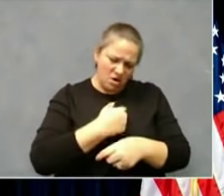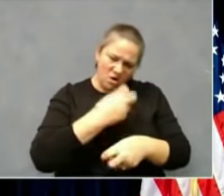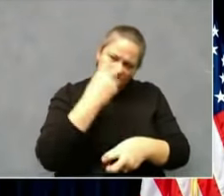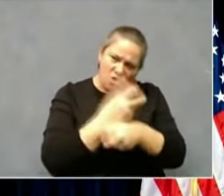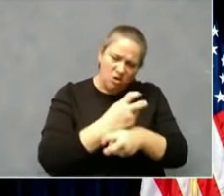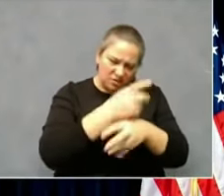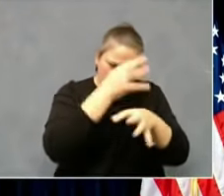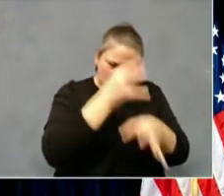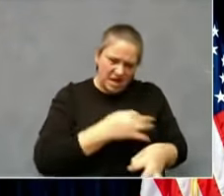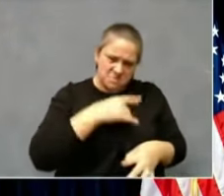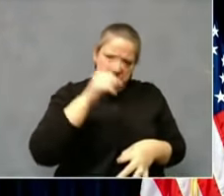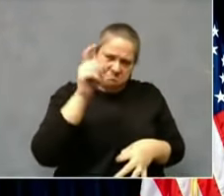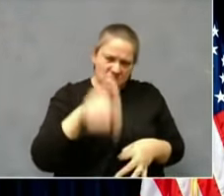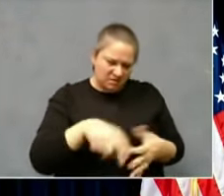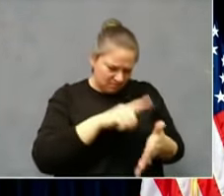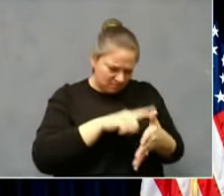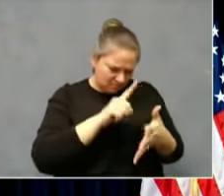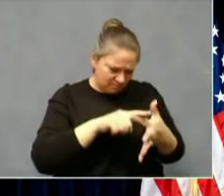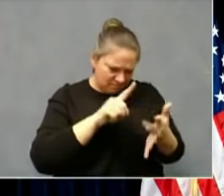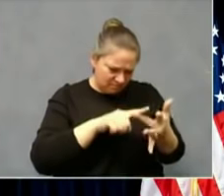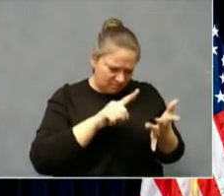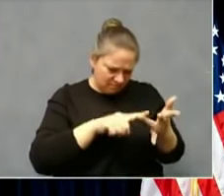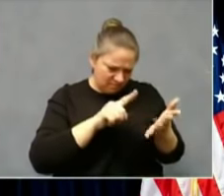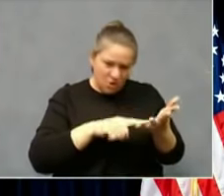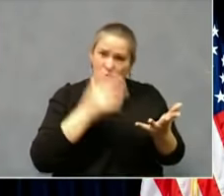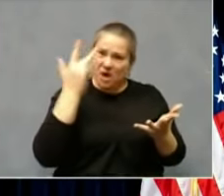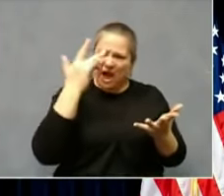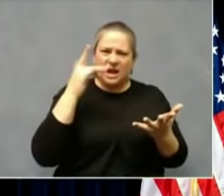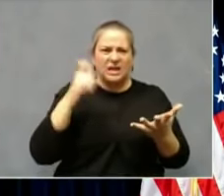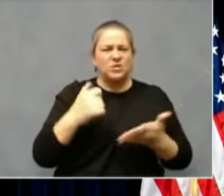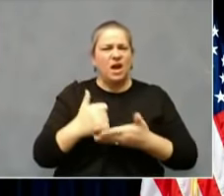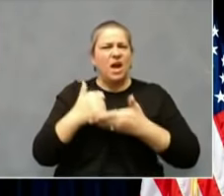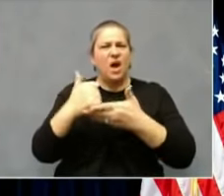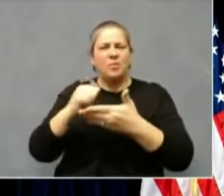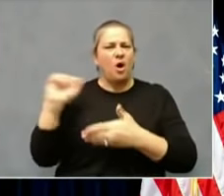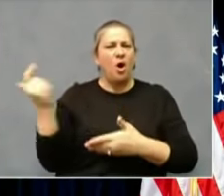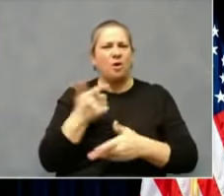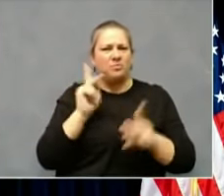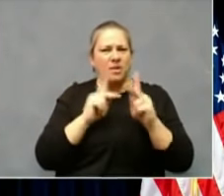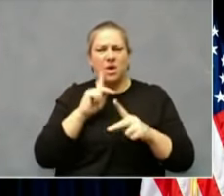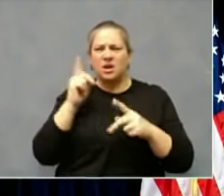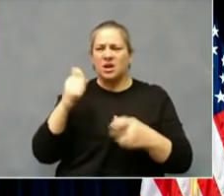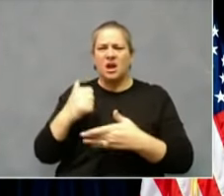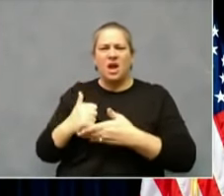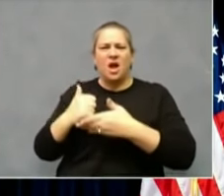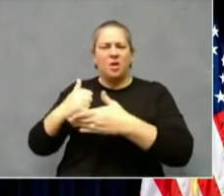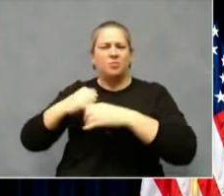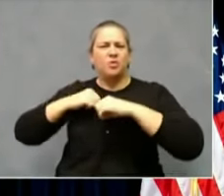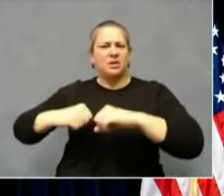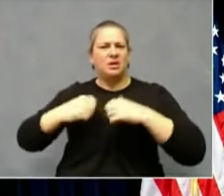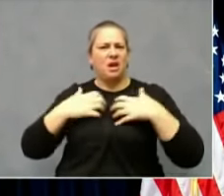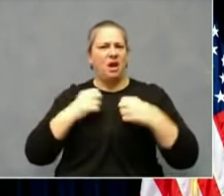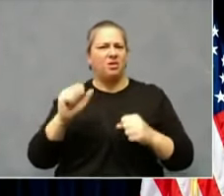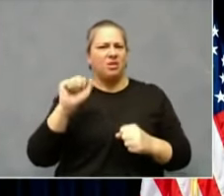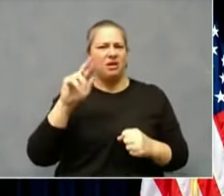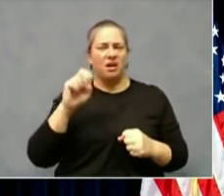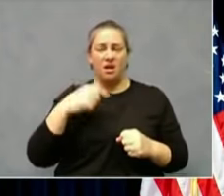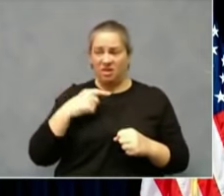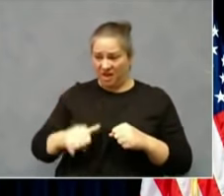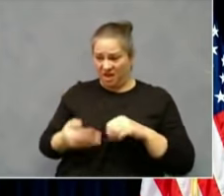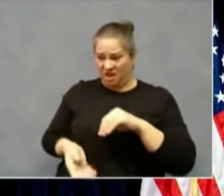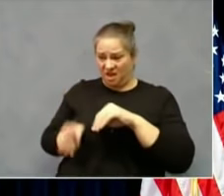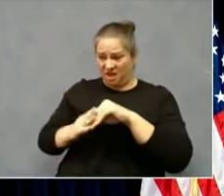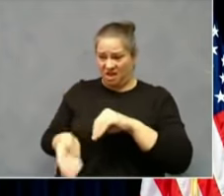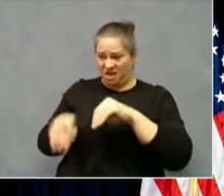can ultimately help everybody who needs it and that we stop this dangerous exponential growth. This